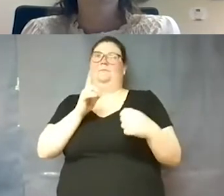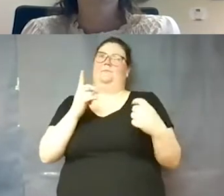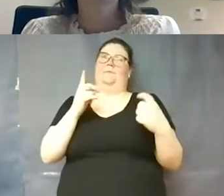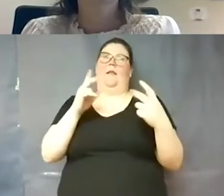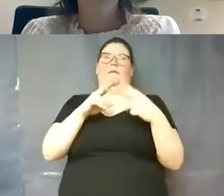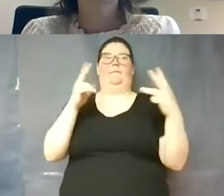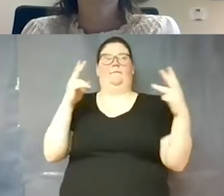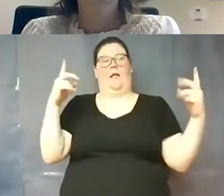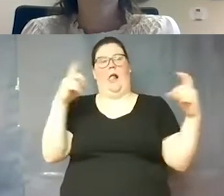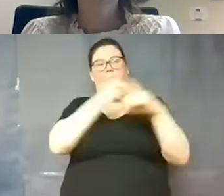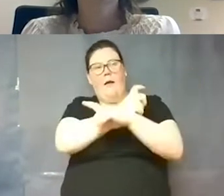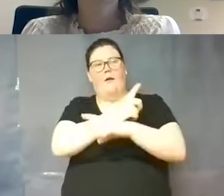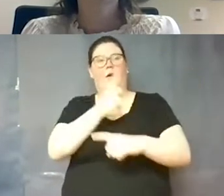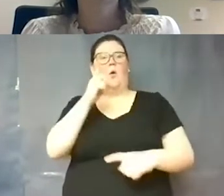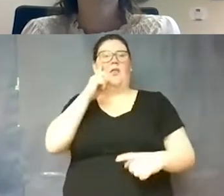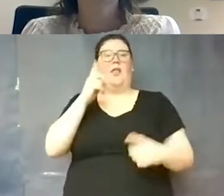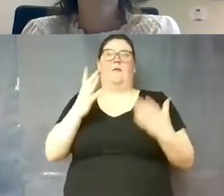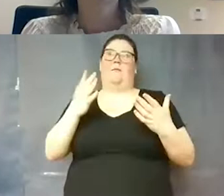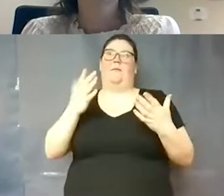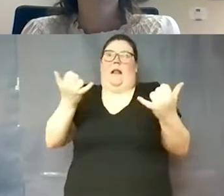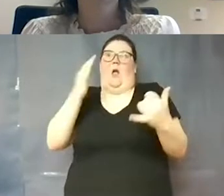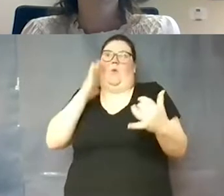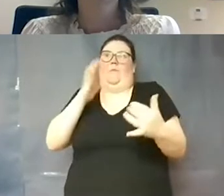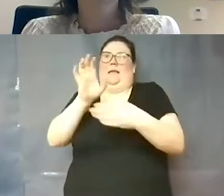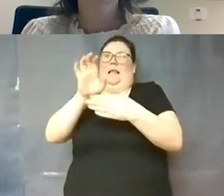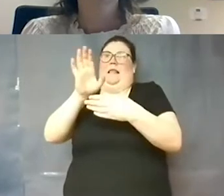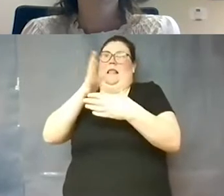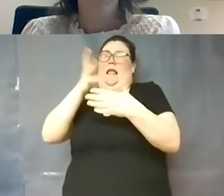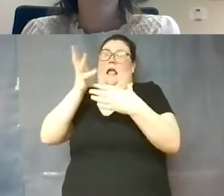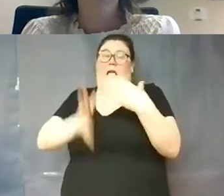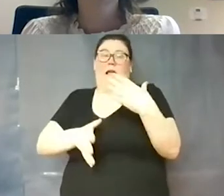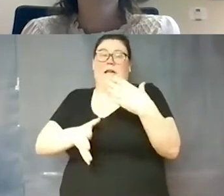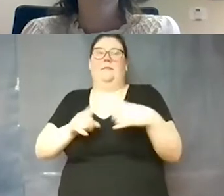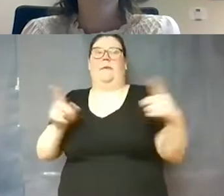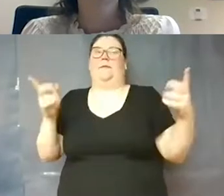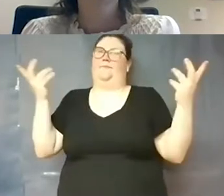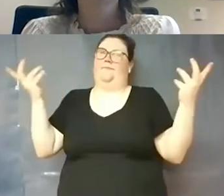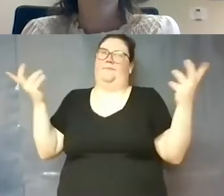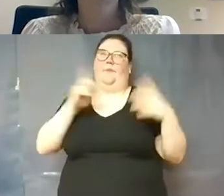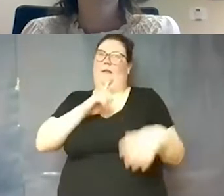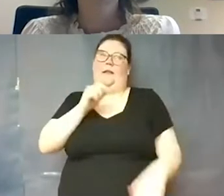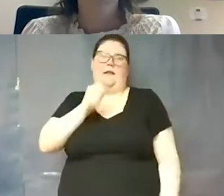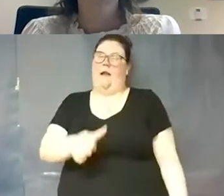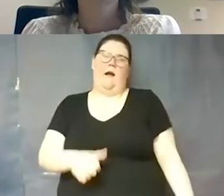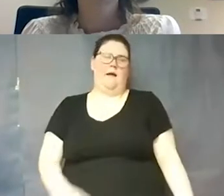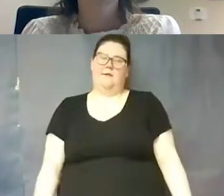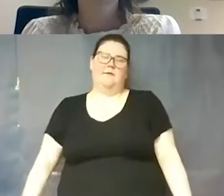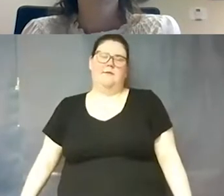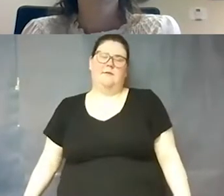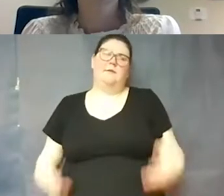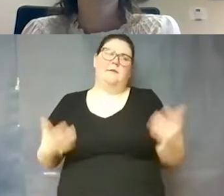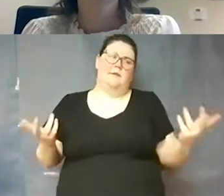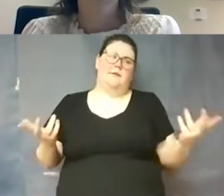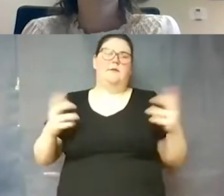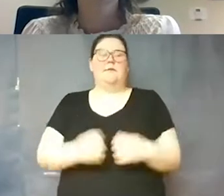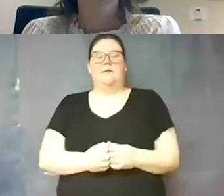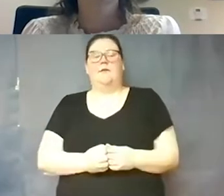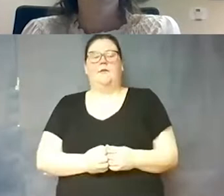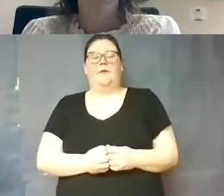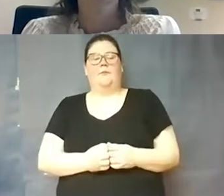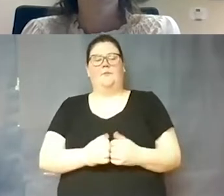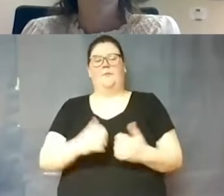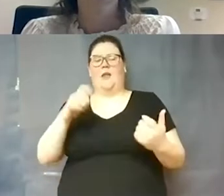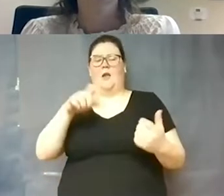thought we might be getting to the end of this by now but really not and so um so how to re